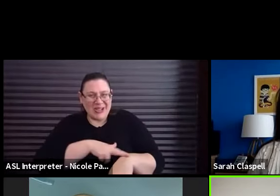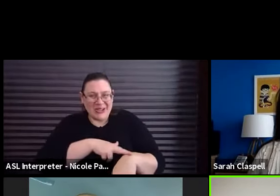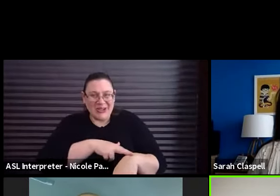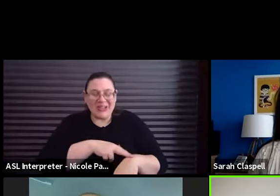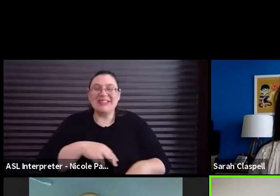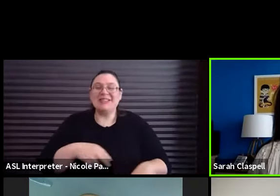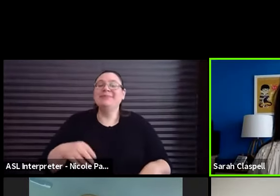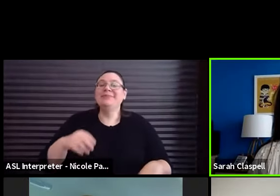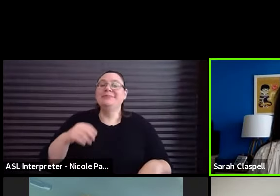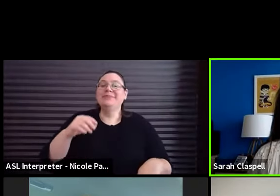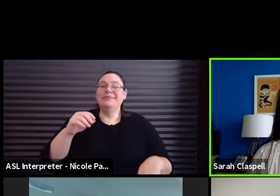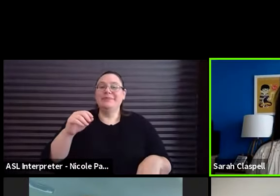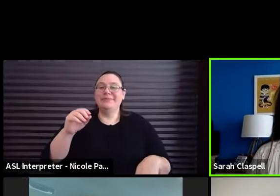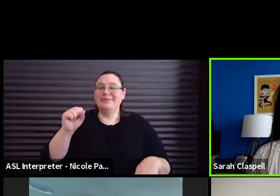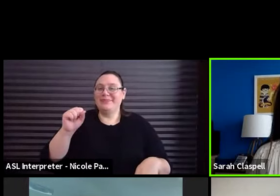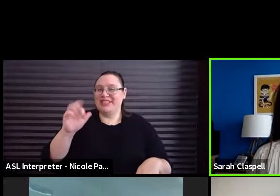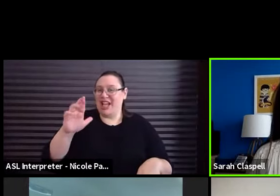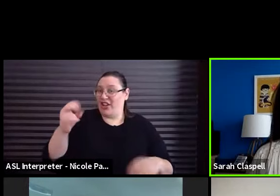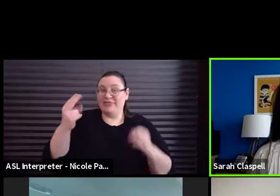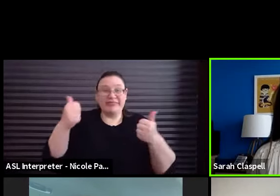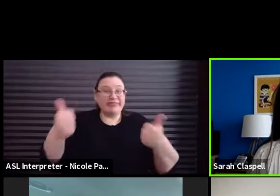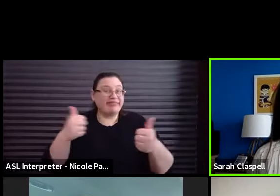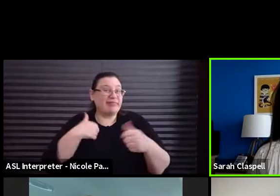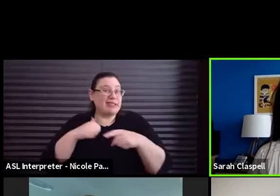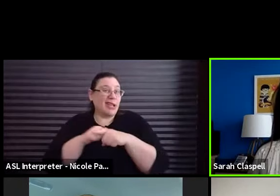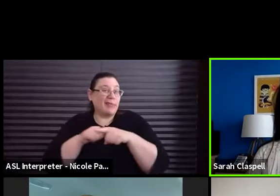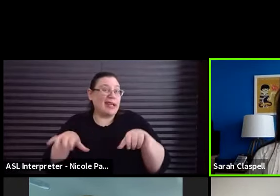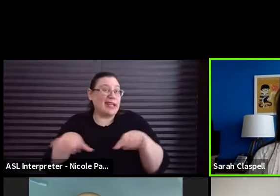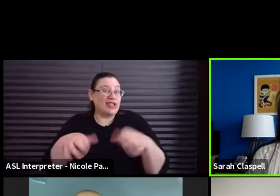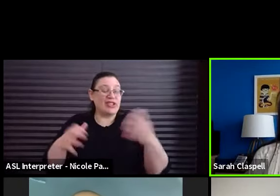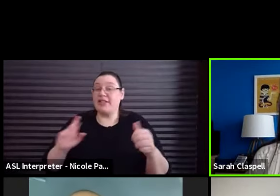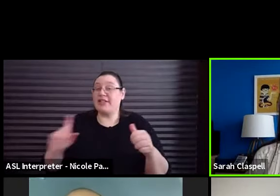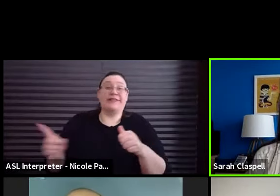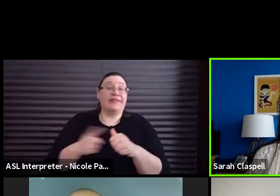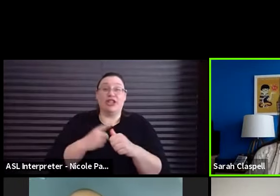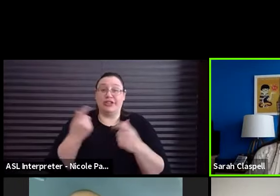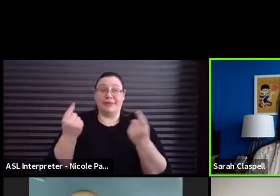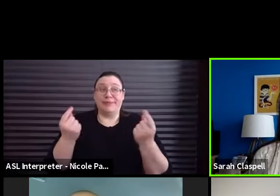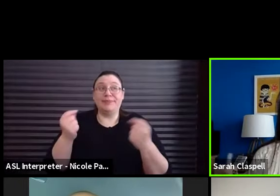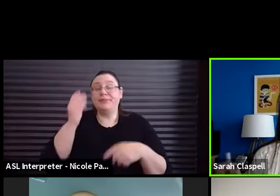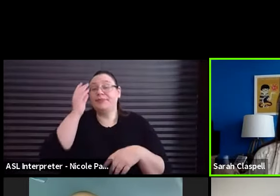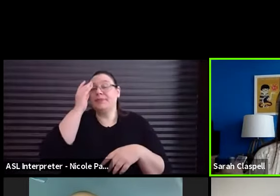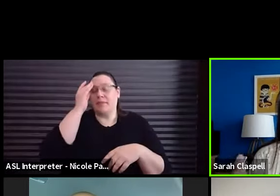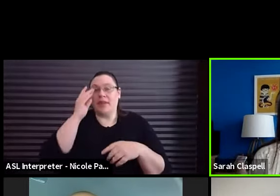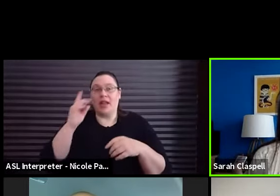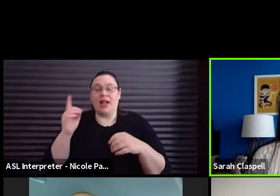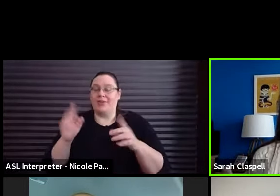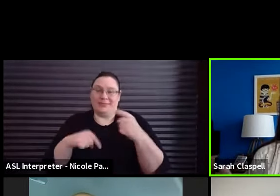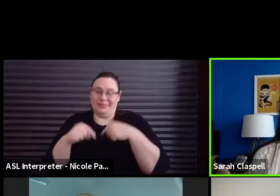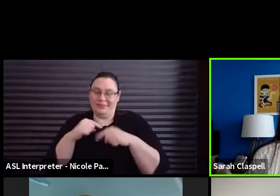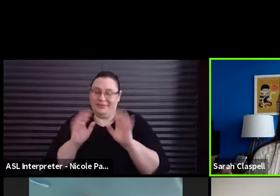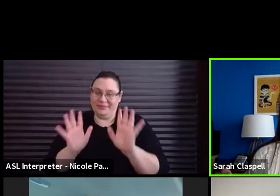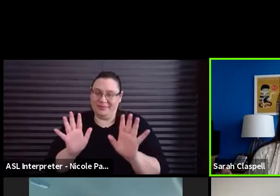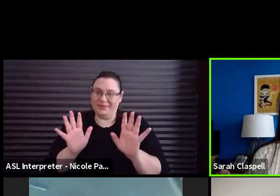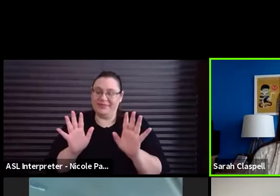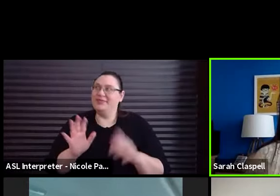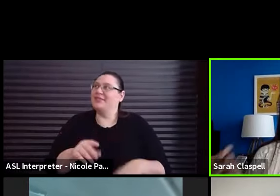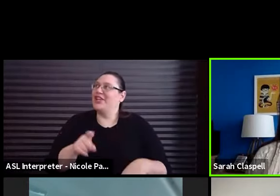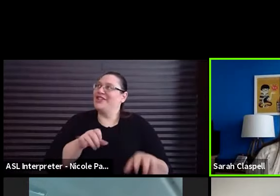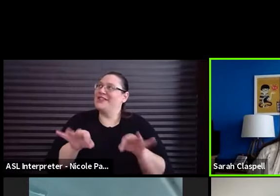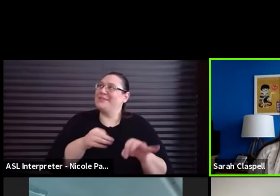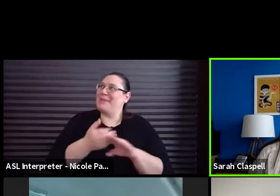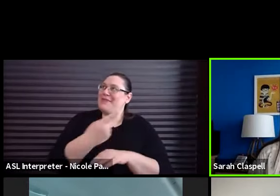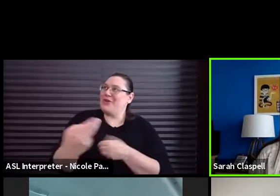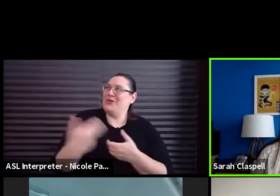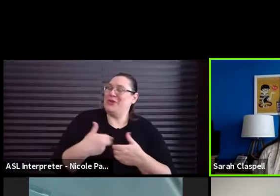All right. We're going to do, we're just going to do some exercises. Our first one, this, first I do, I should have done this before you came on,